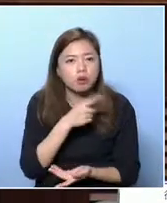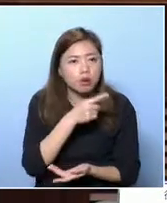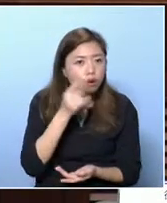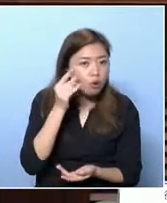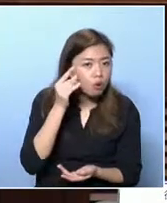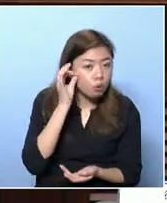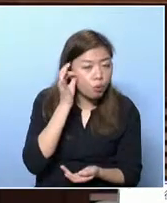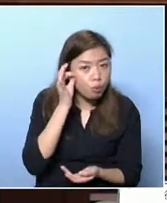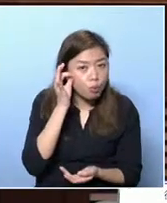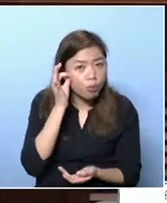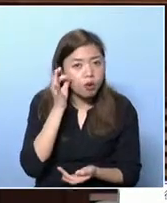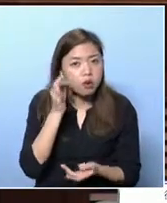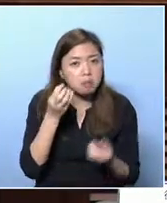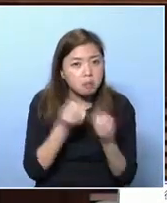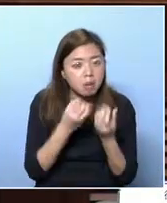to them.